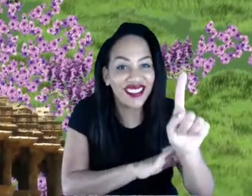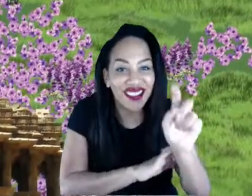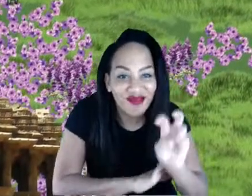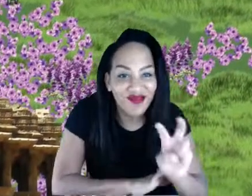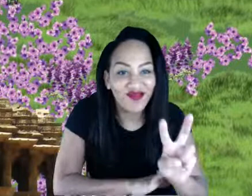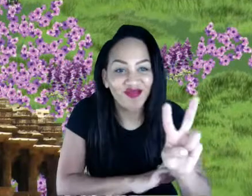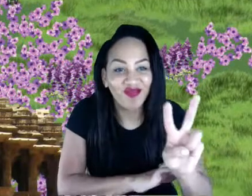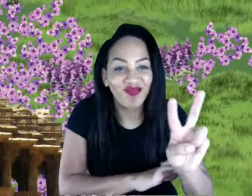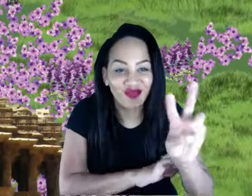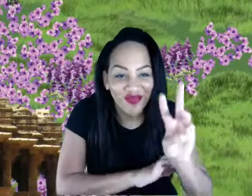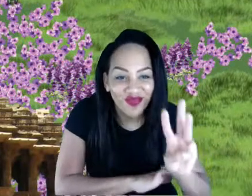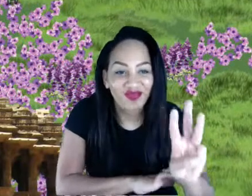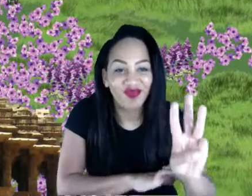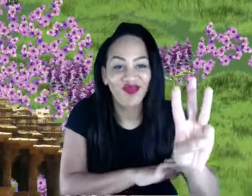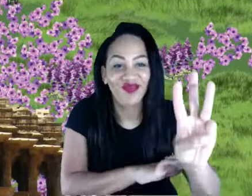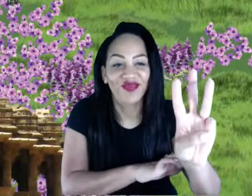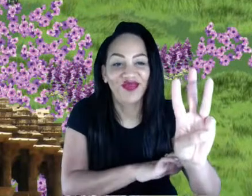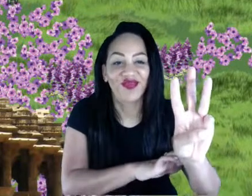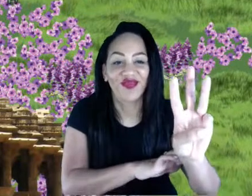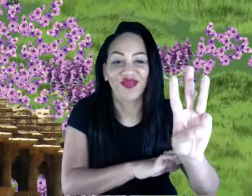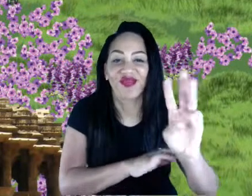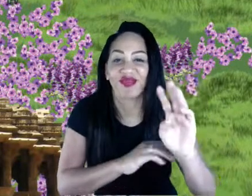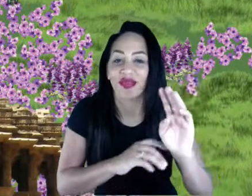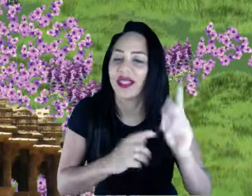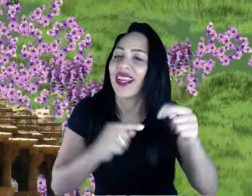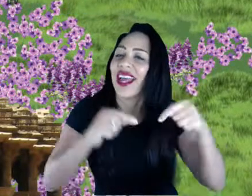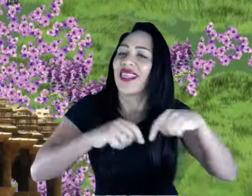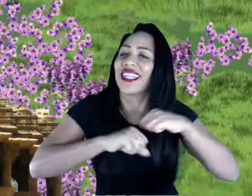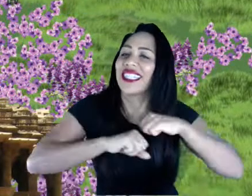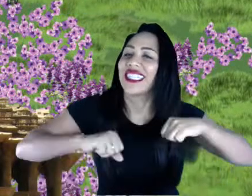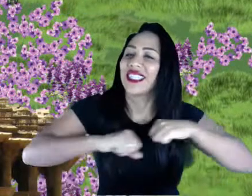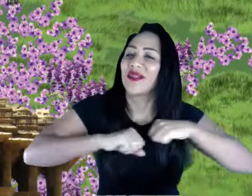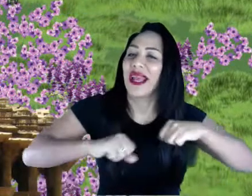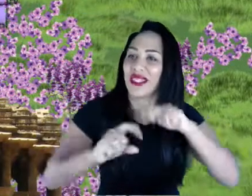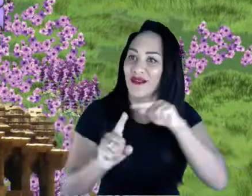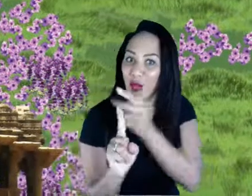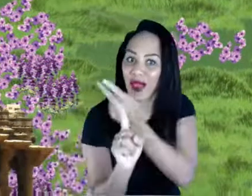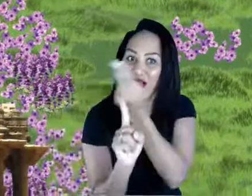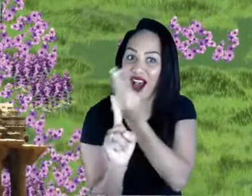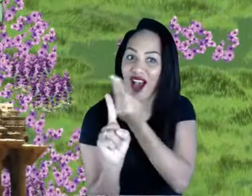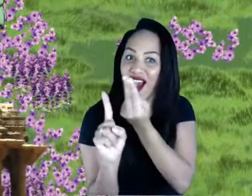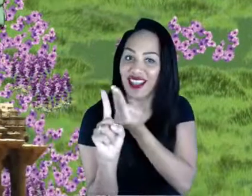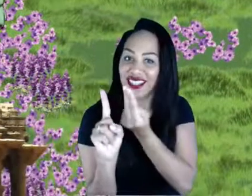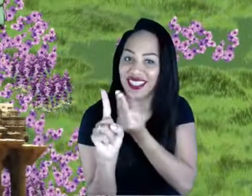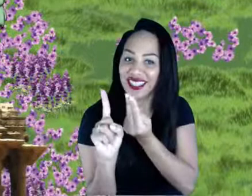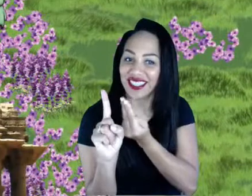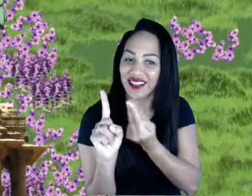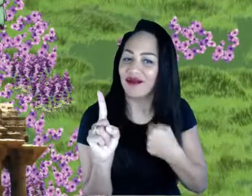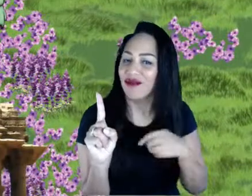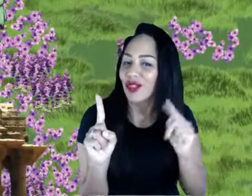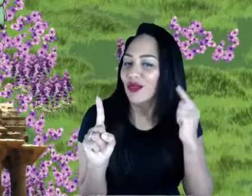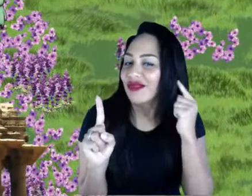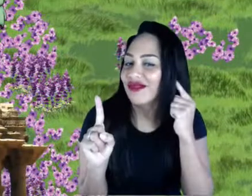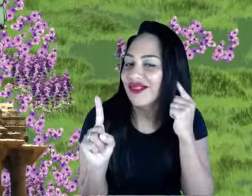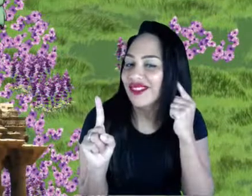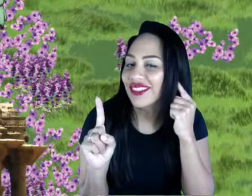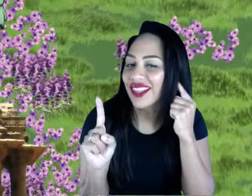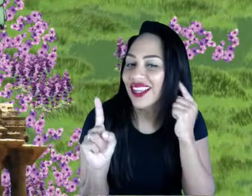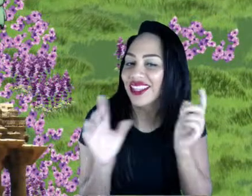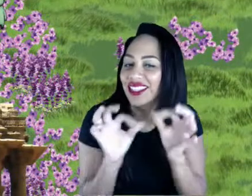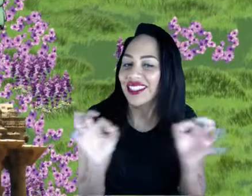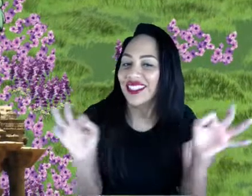And so this is a space for one of the artists. You will hear the sounds of Marv radio.